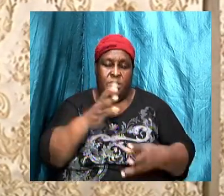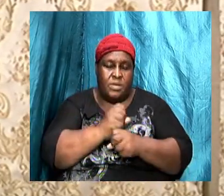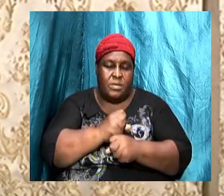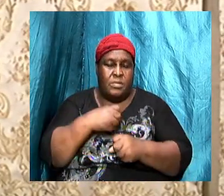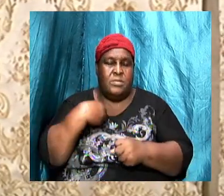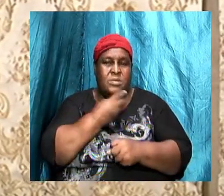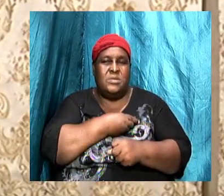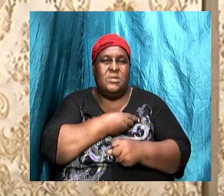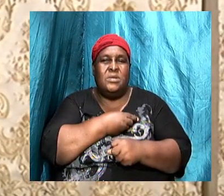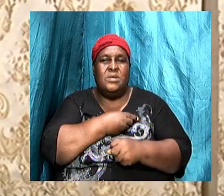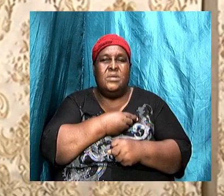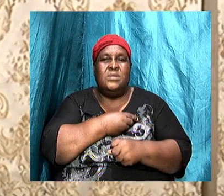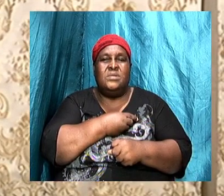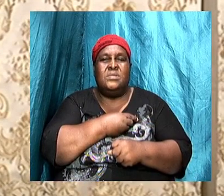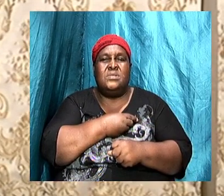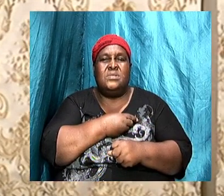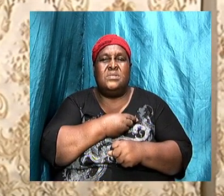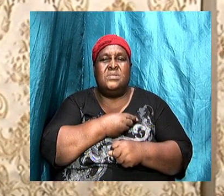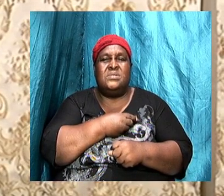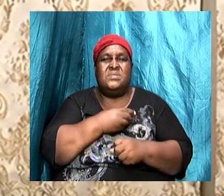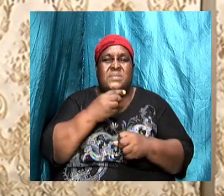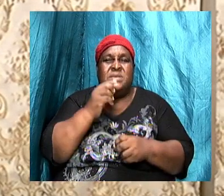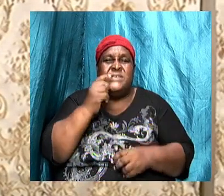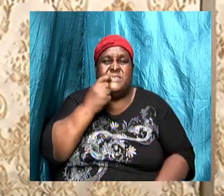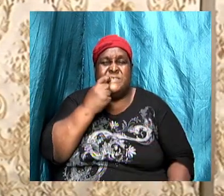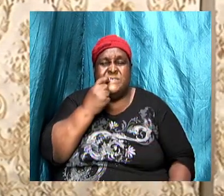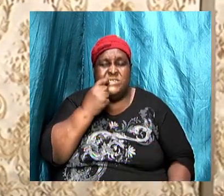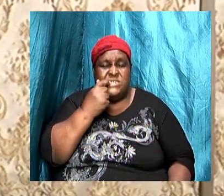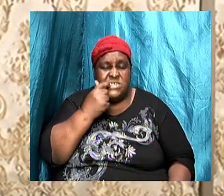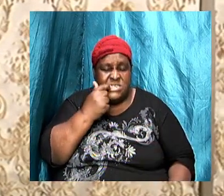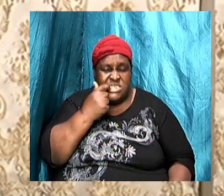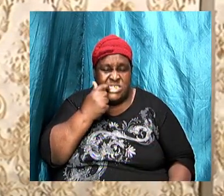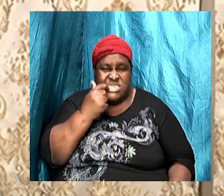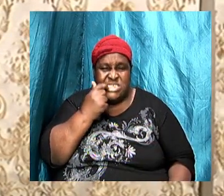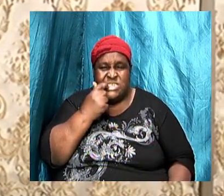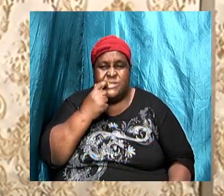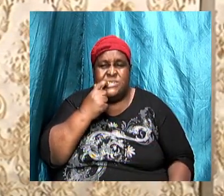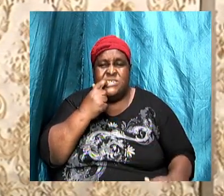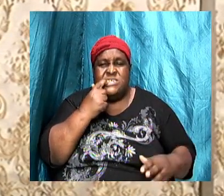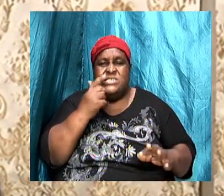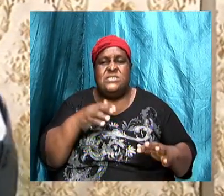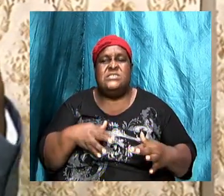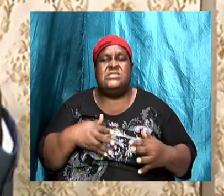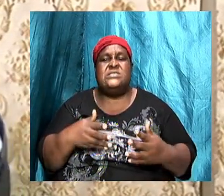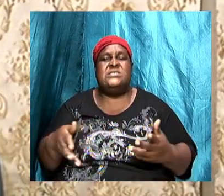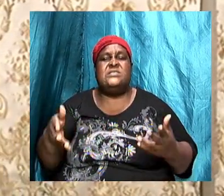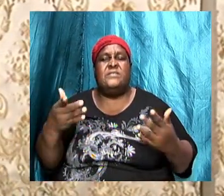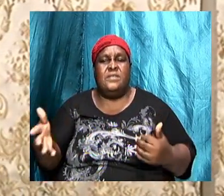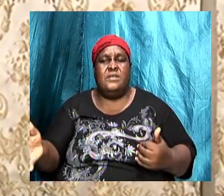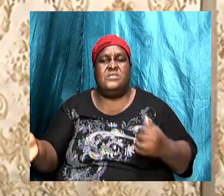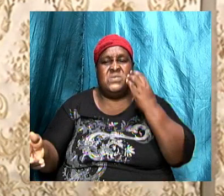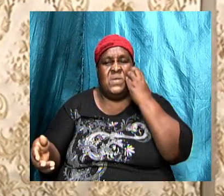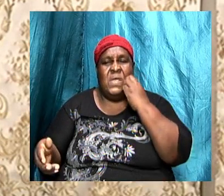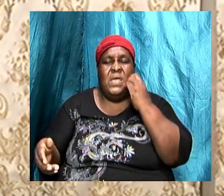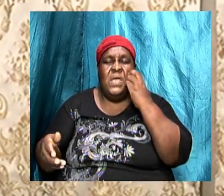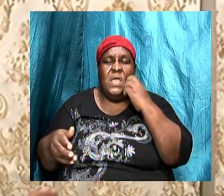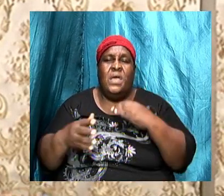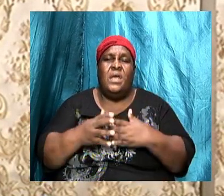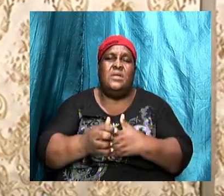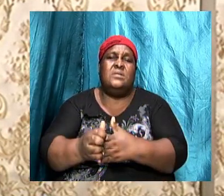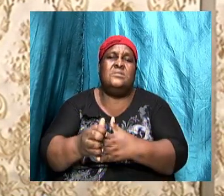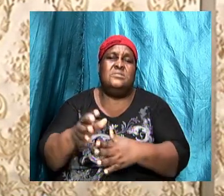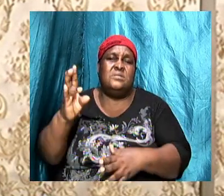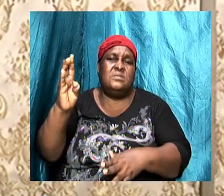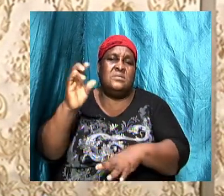some critical elements so that we understand leading up to the seven churches. And then we are going to jump in and delve